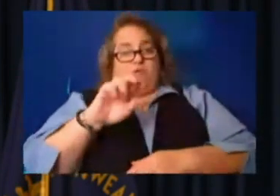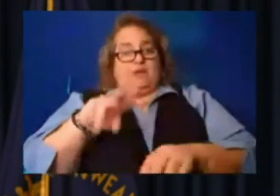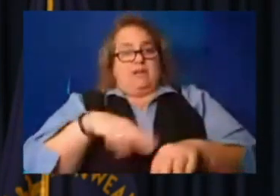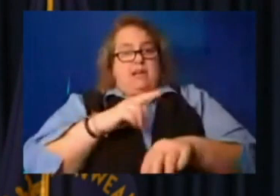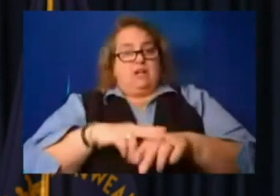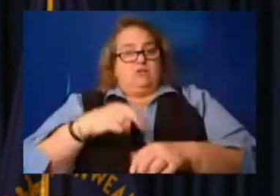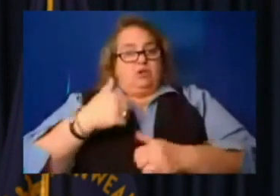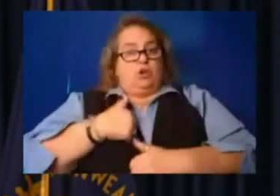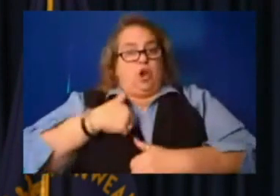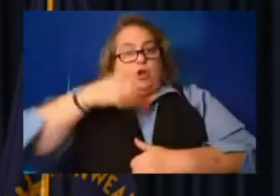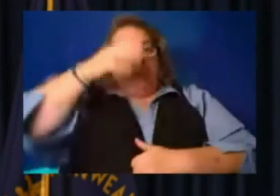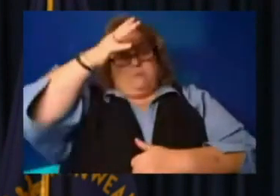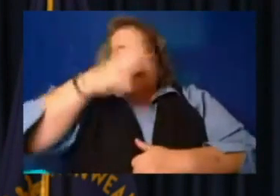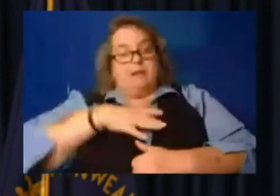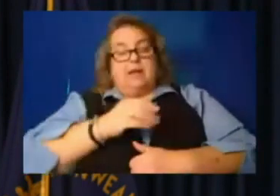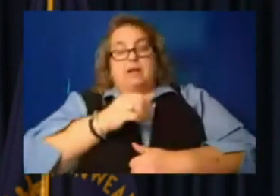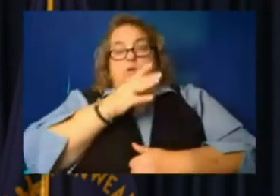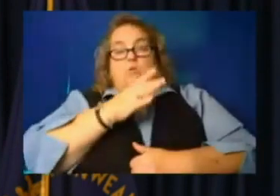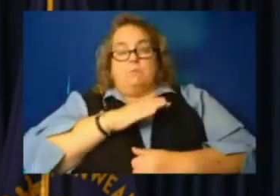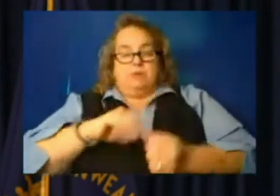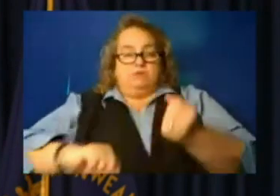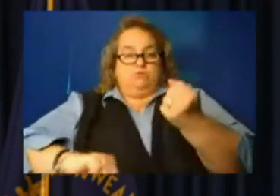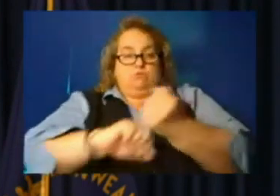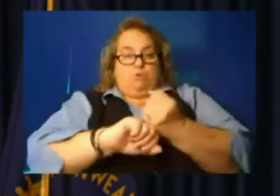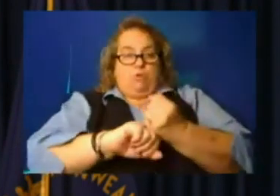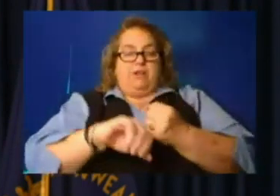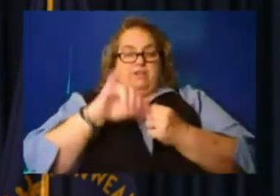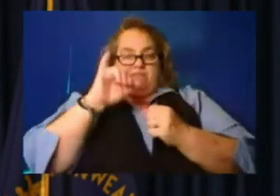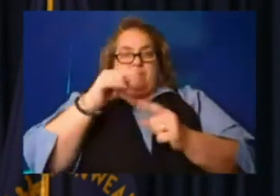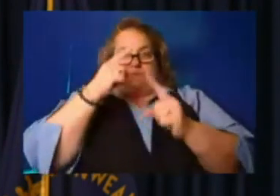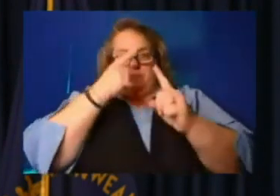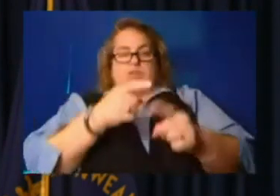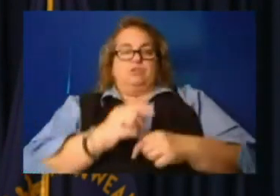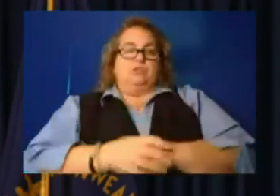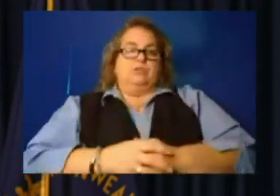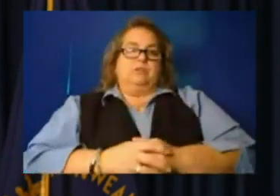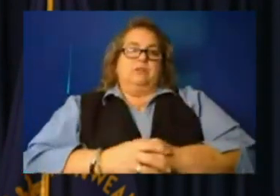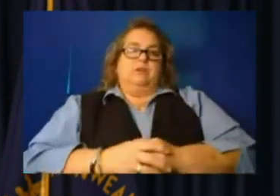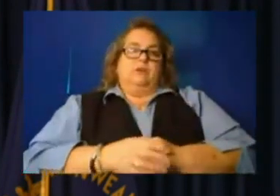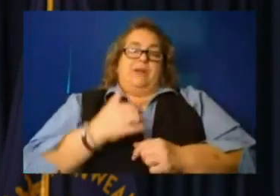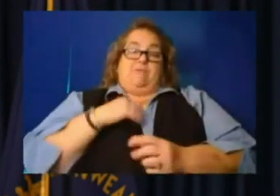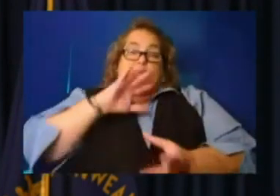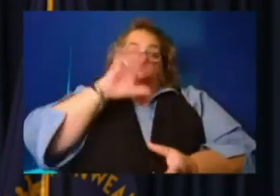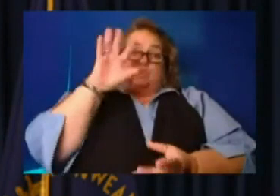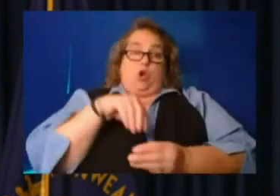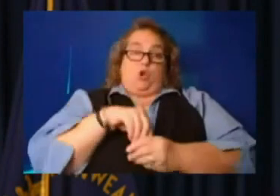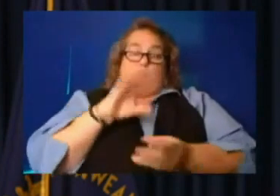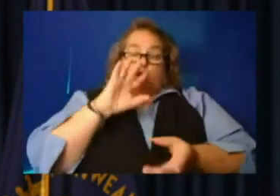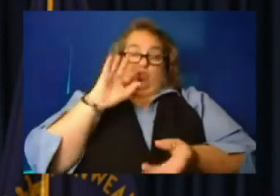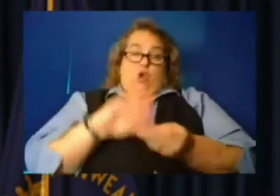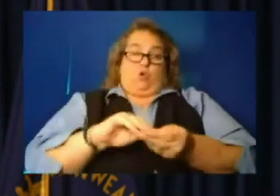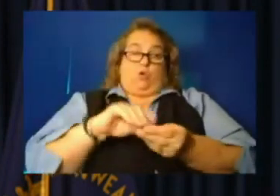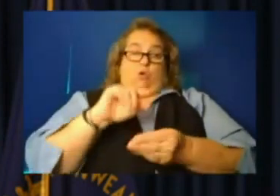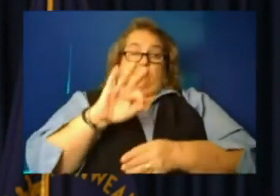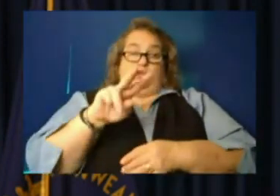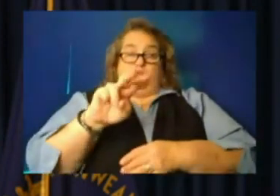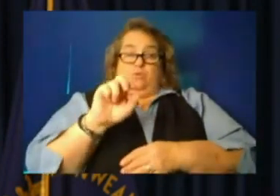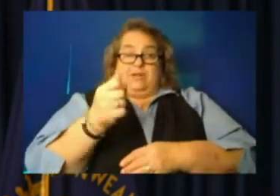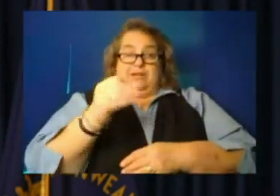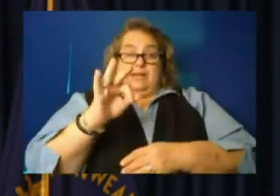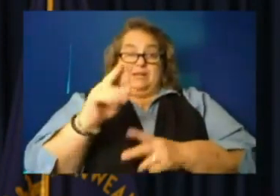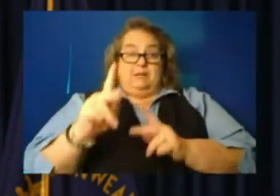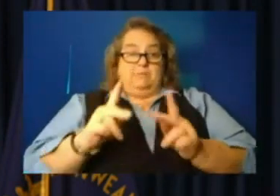currently supporting the mission. We have a total of 219 people temporarily